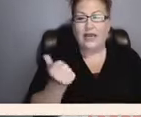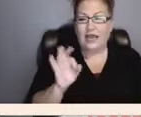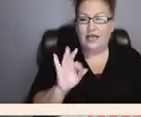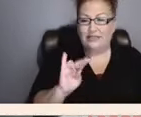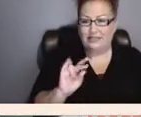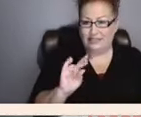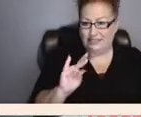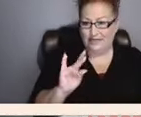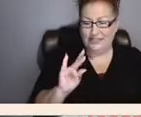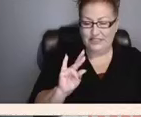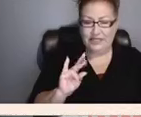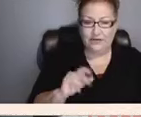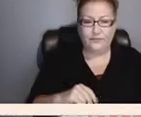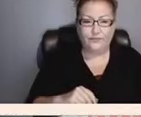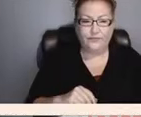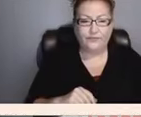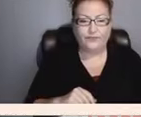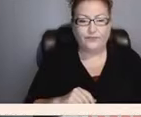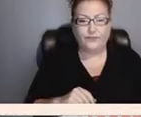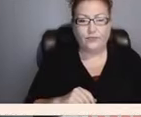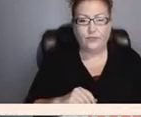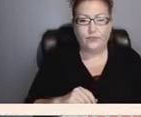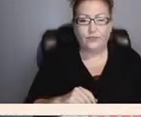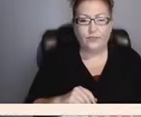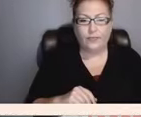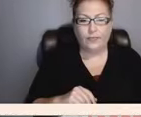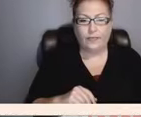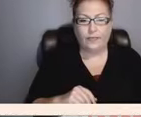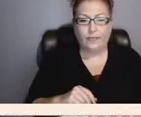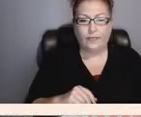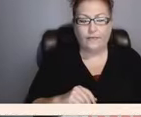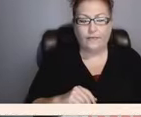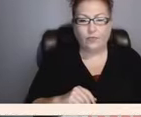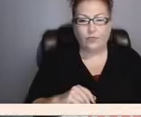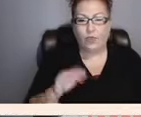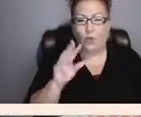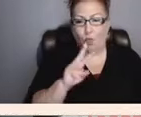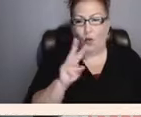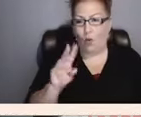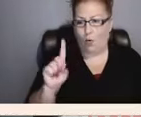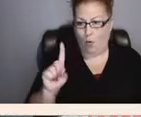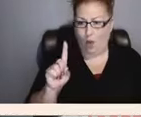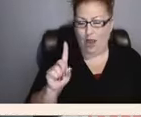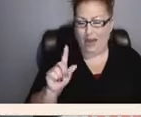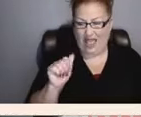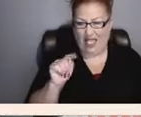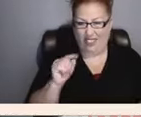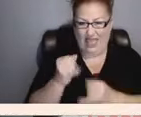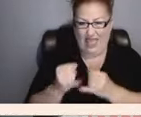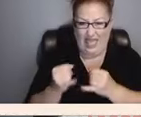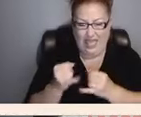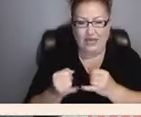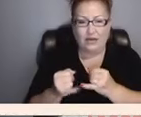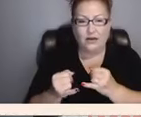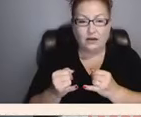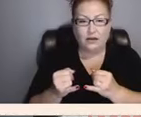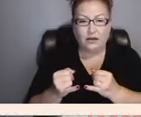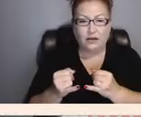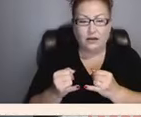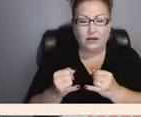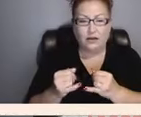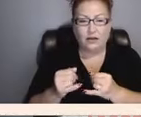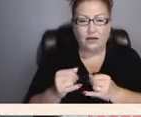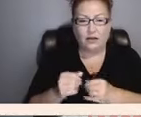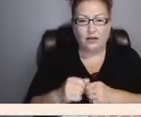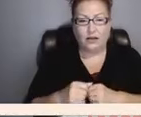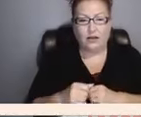World War I. At the end of it, after being lumped in an